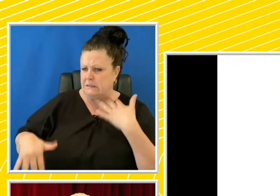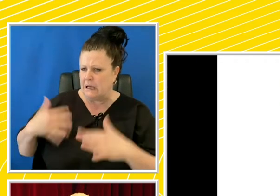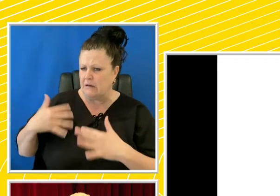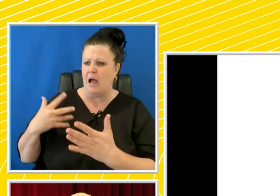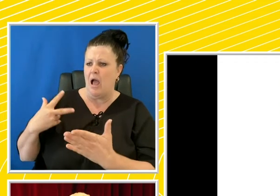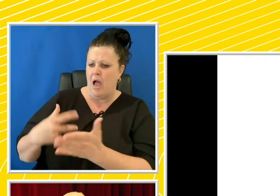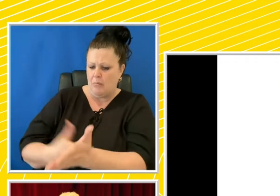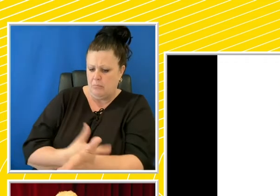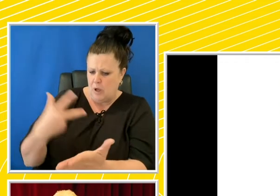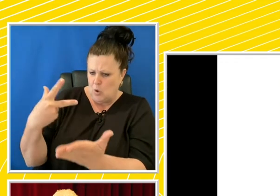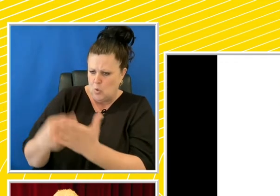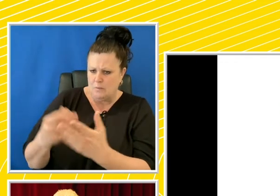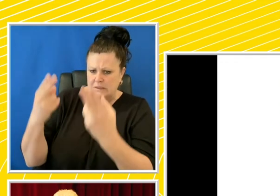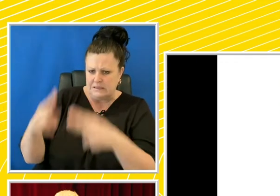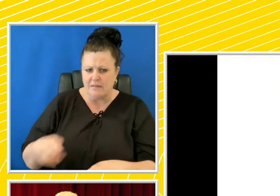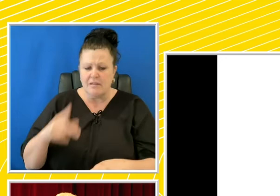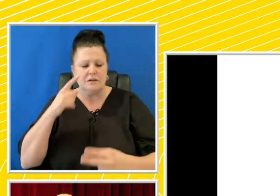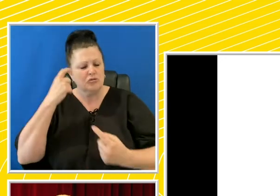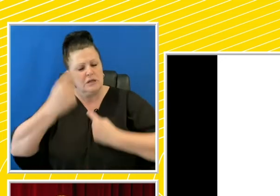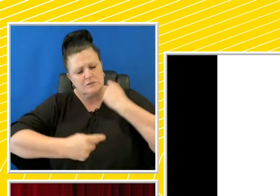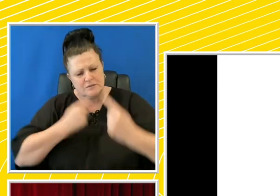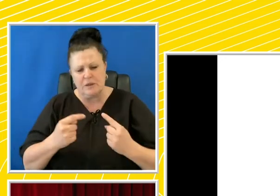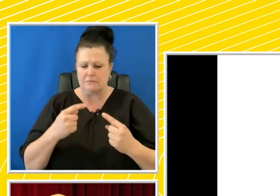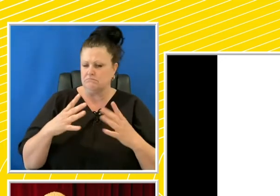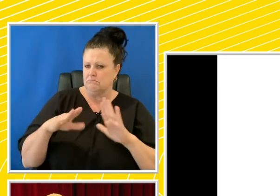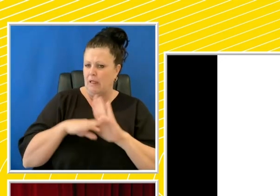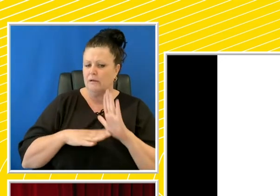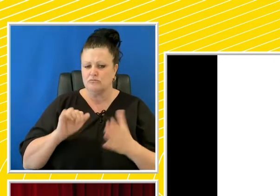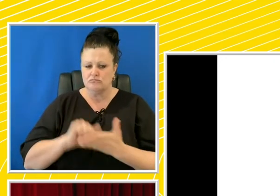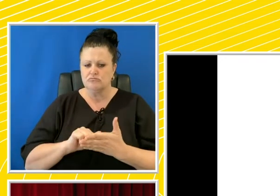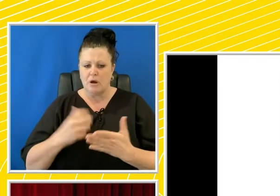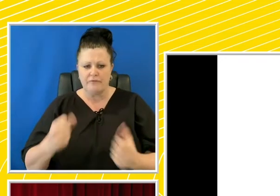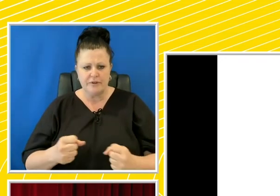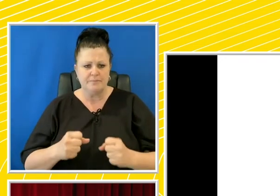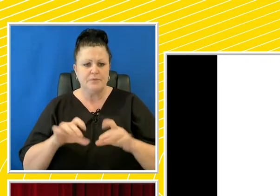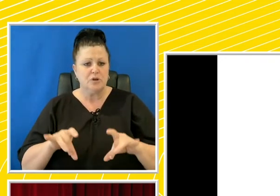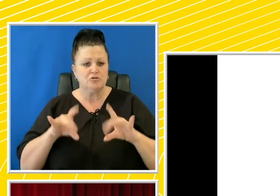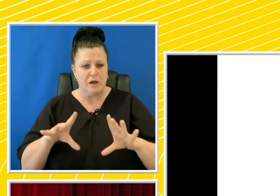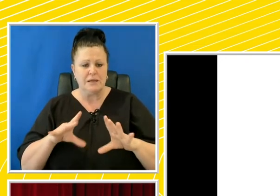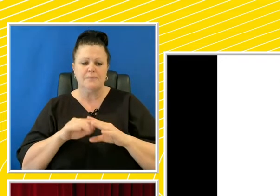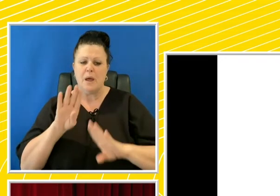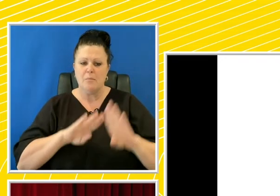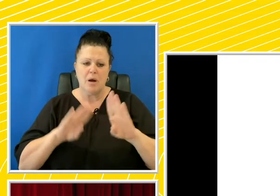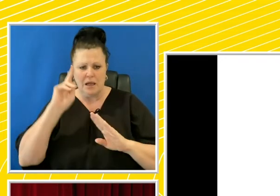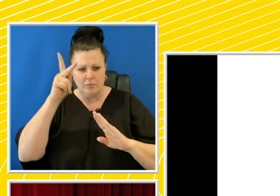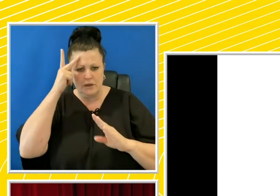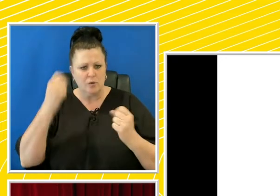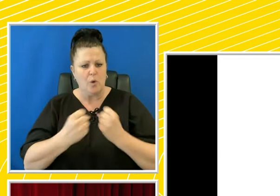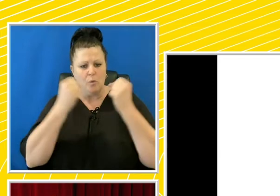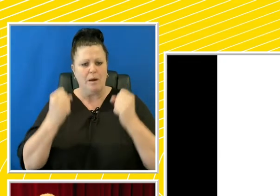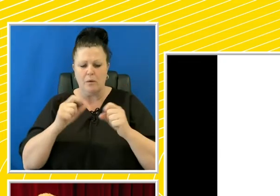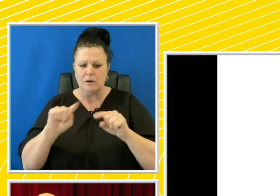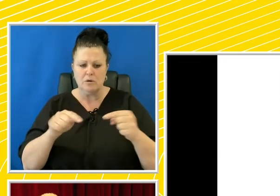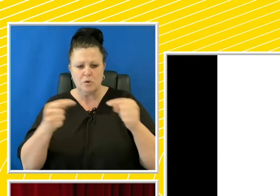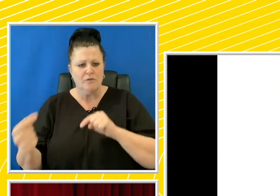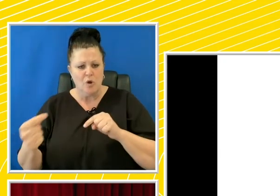underlying its justification. In Australia, federal biopolitical power has reversed from the extreme paternalism